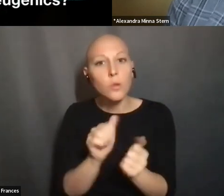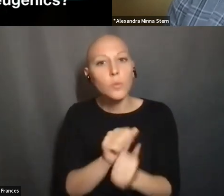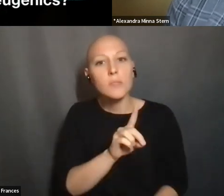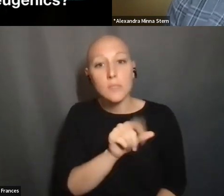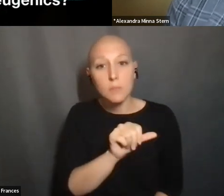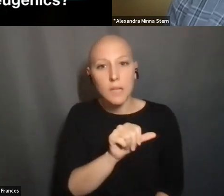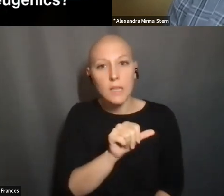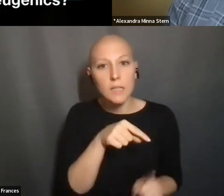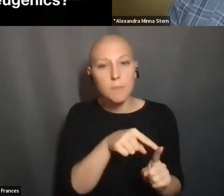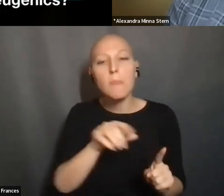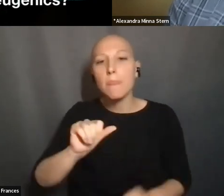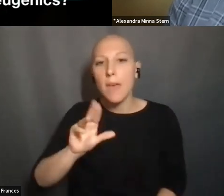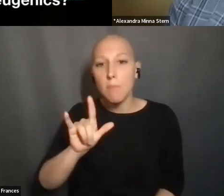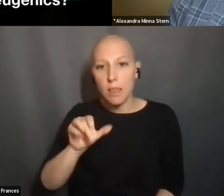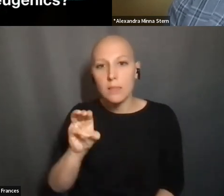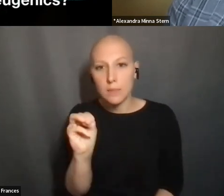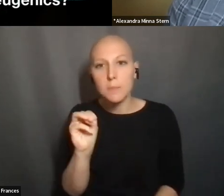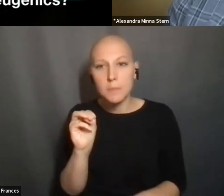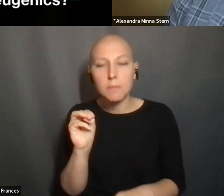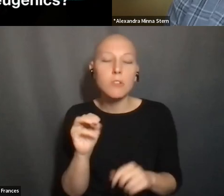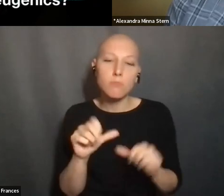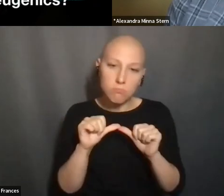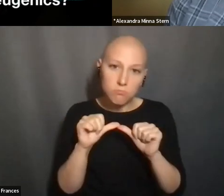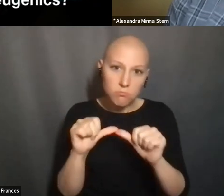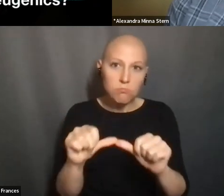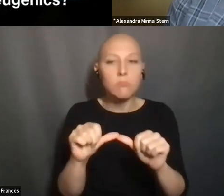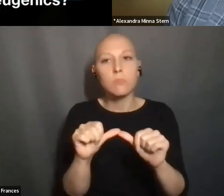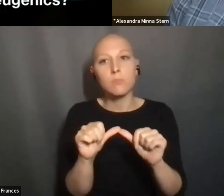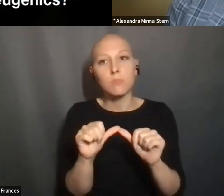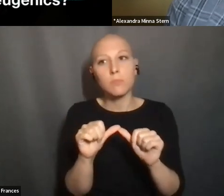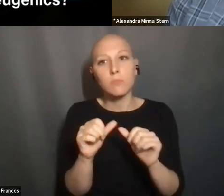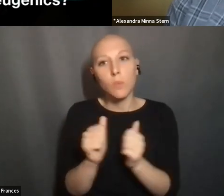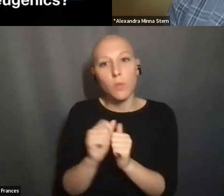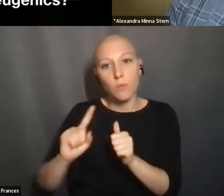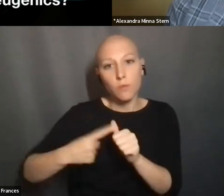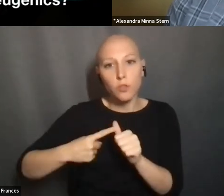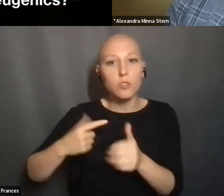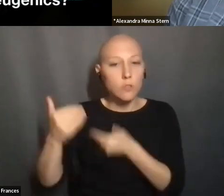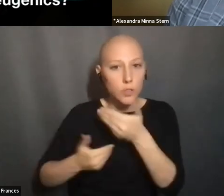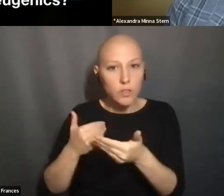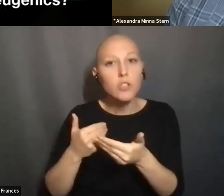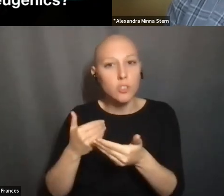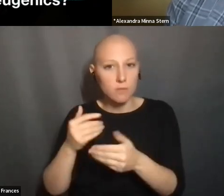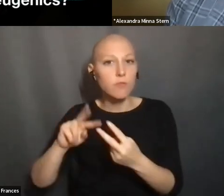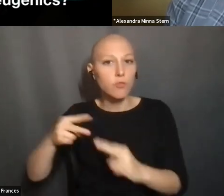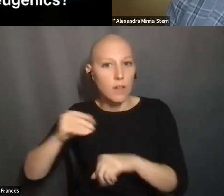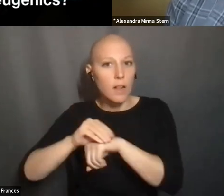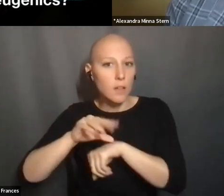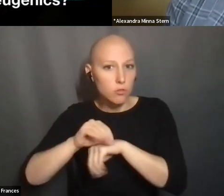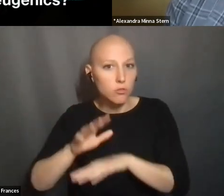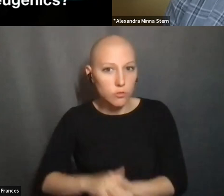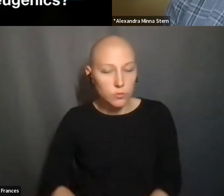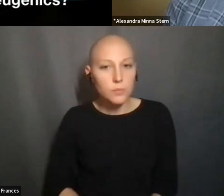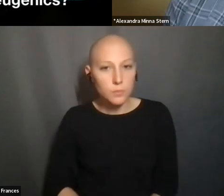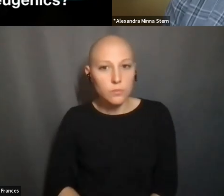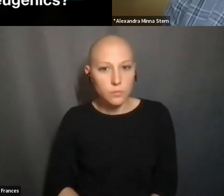AND THE ABLEISM THAT WAS A CONSTANT AMONG THIS FIRST GENERATION OF GENETIC COUNSELORS. AND THESE